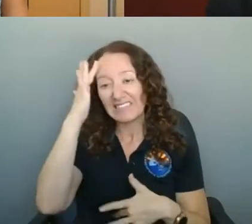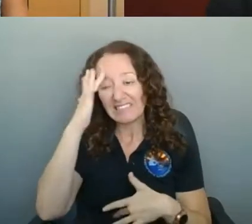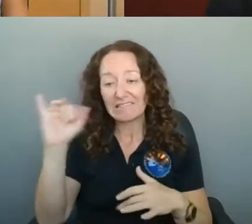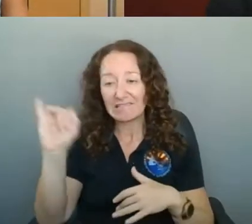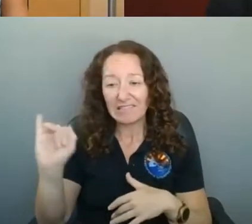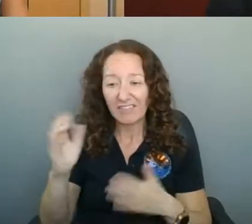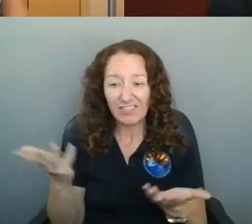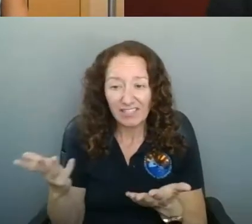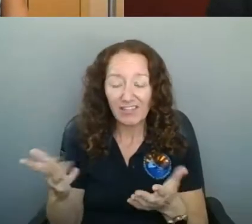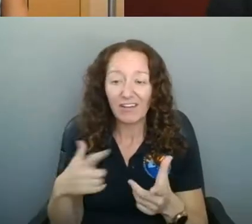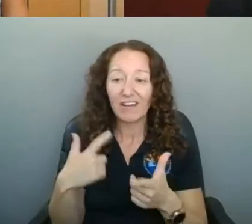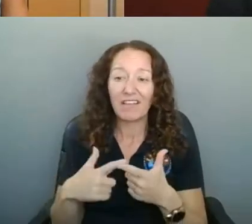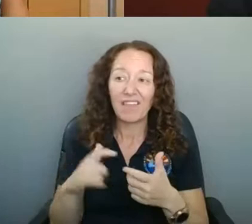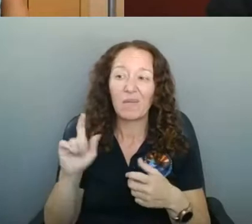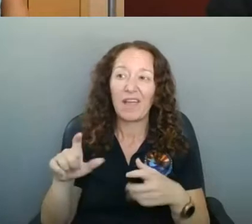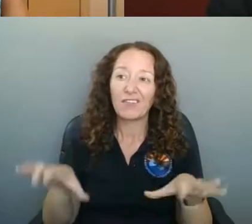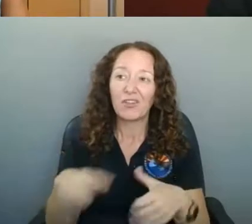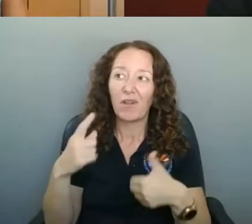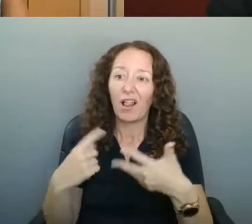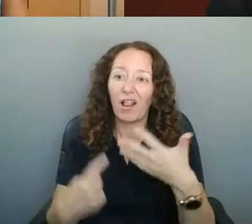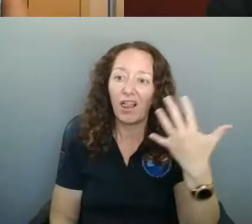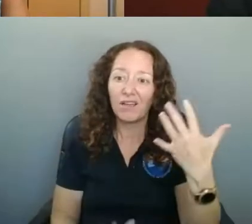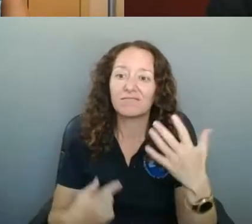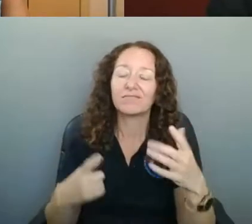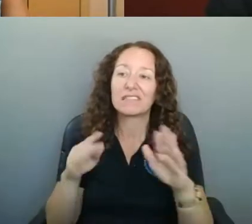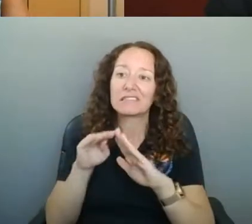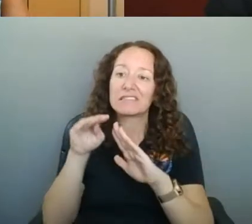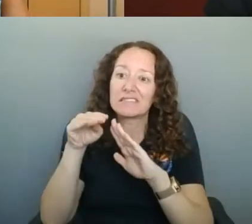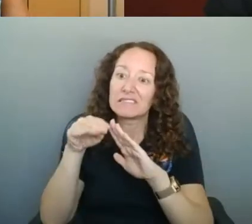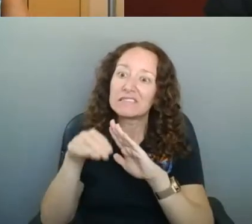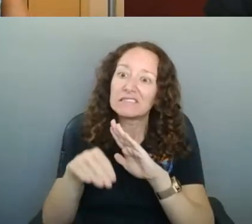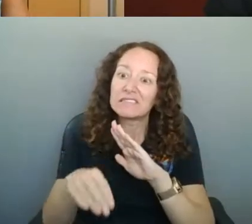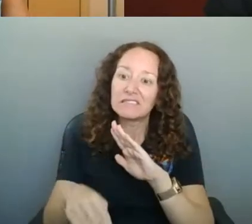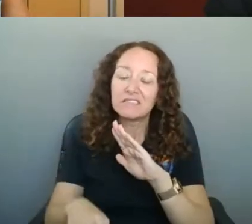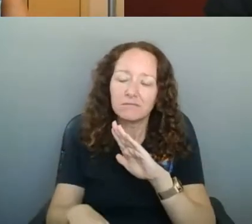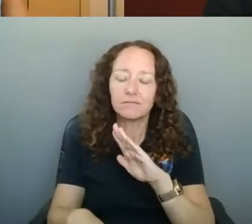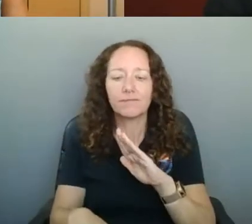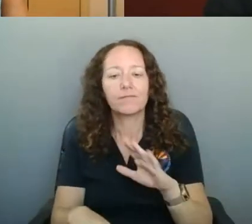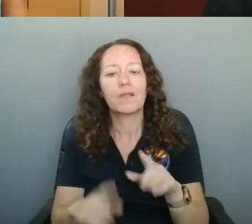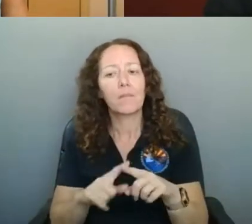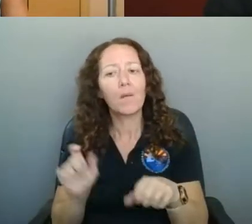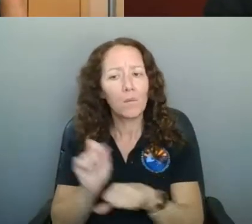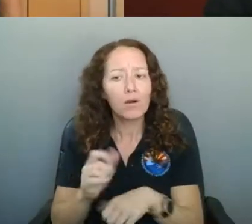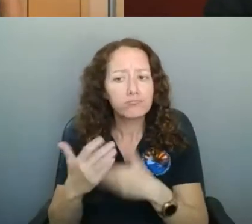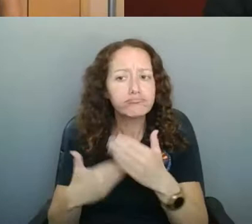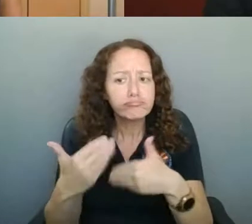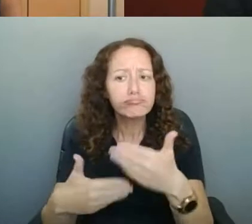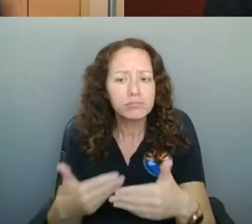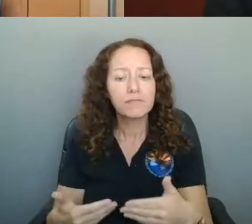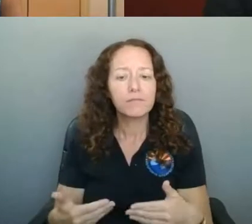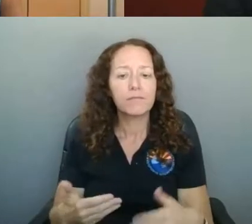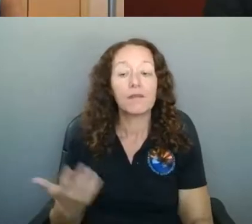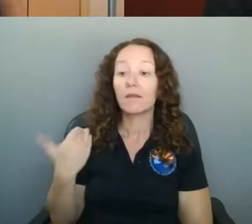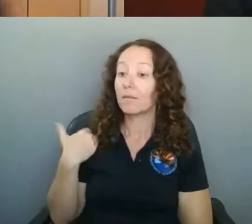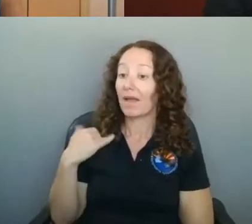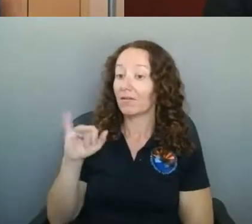strategies to get those numbers back down to a 3% positivity. But we're working there. And I would say back in July,